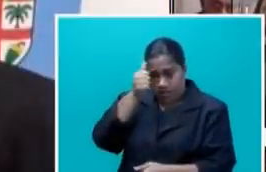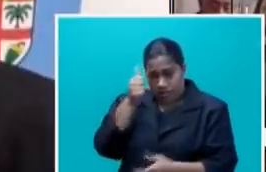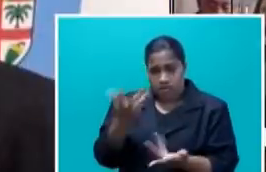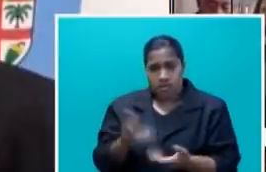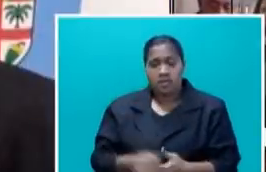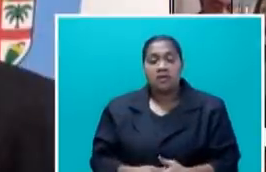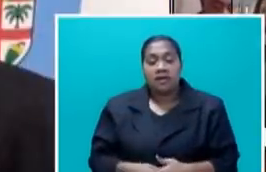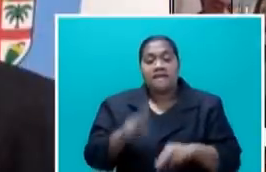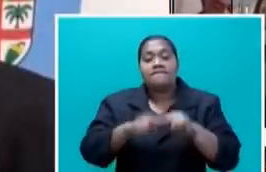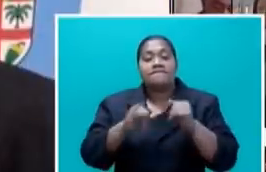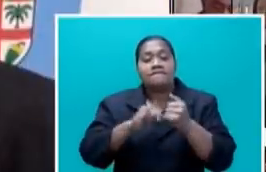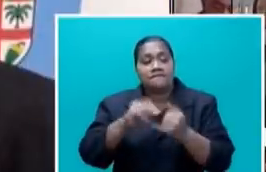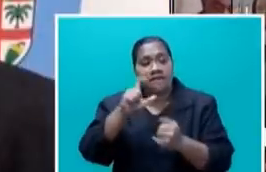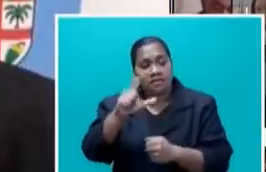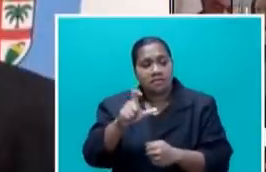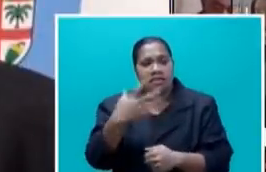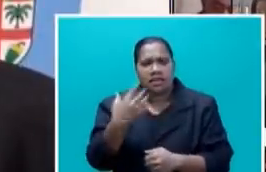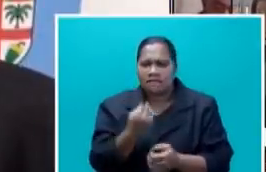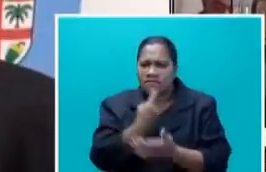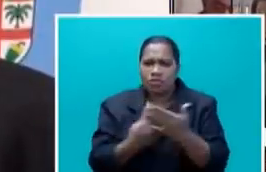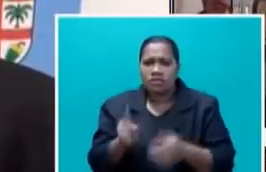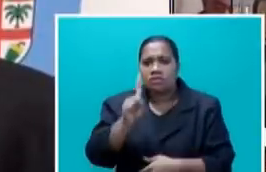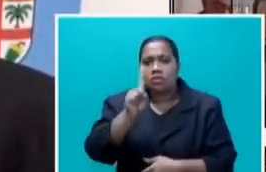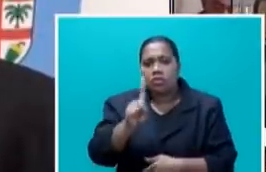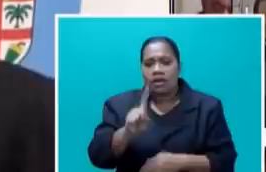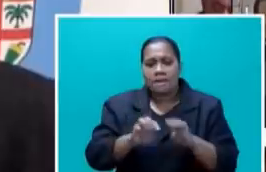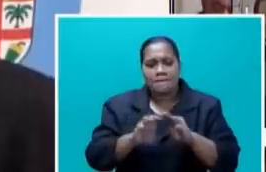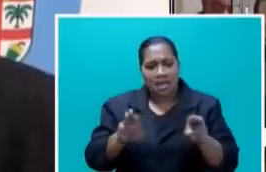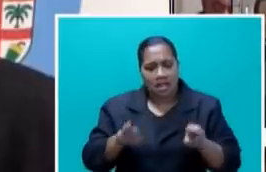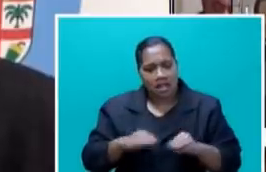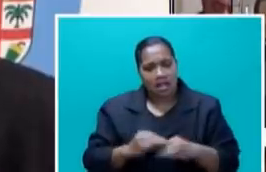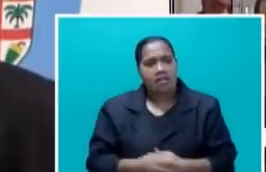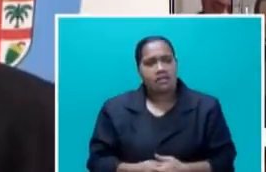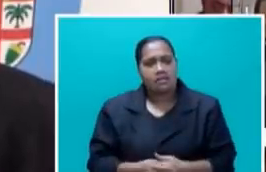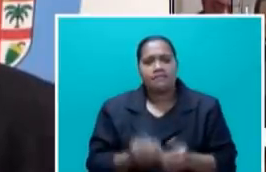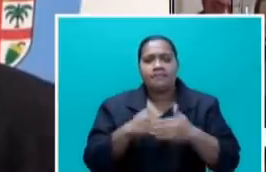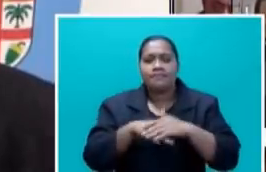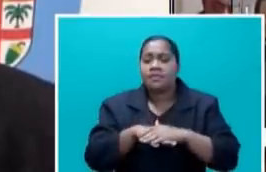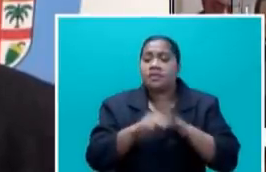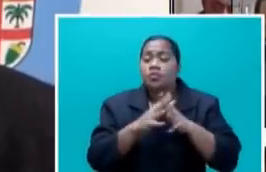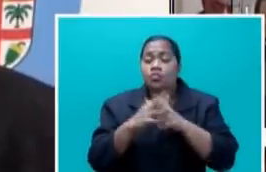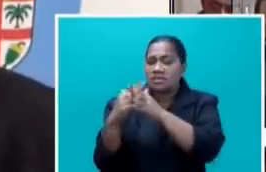intends to have only one meal in the Western Division.